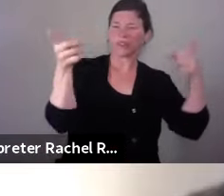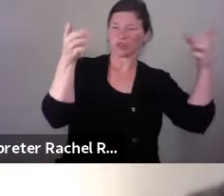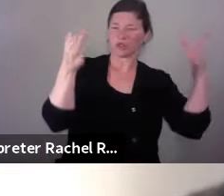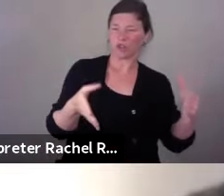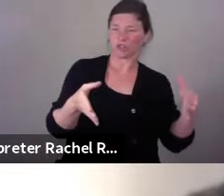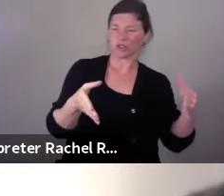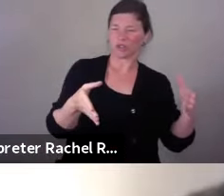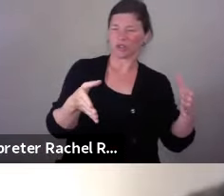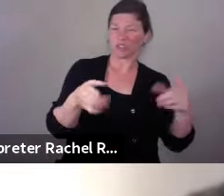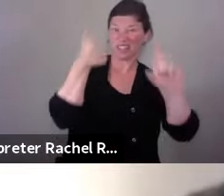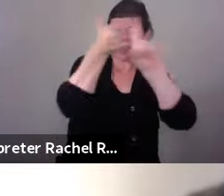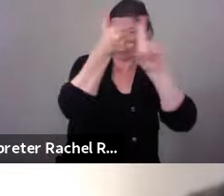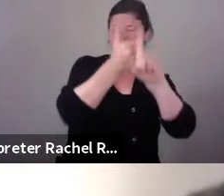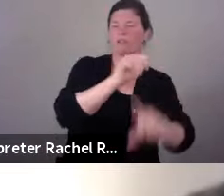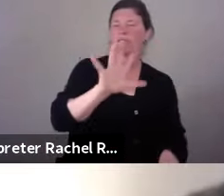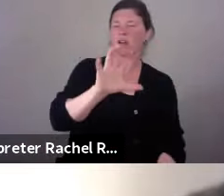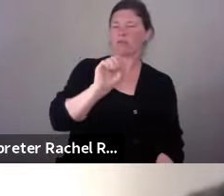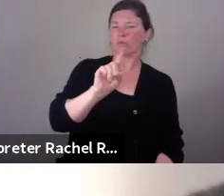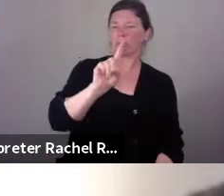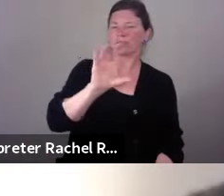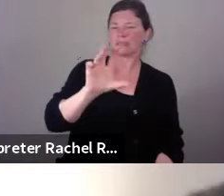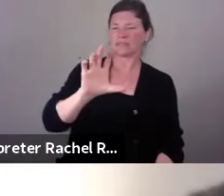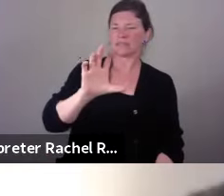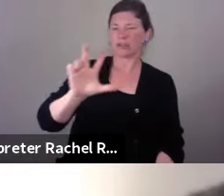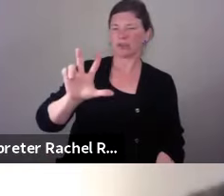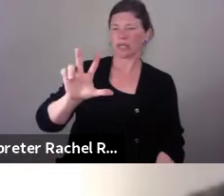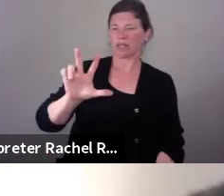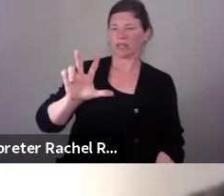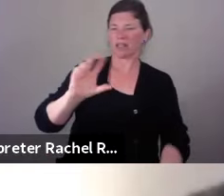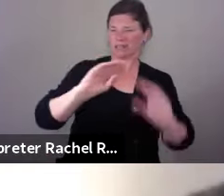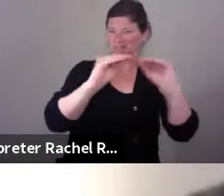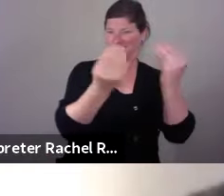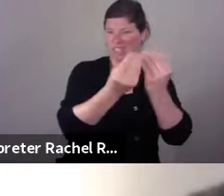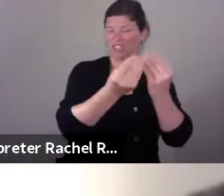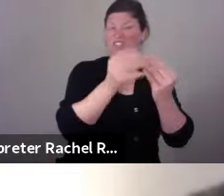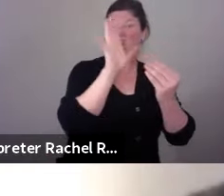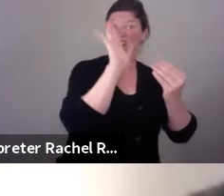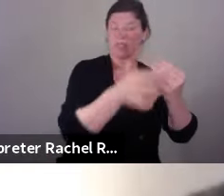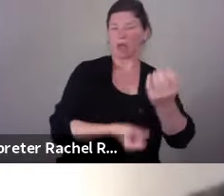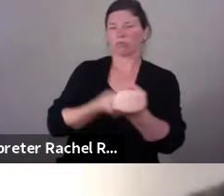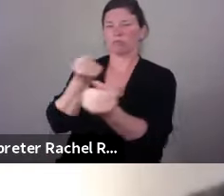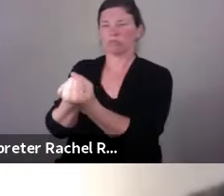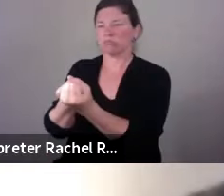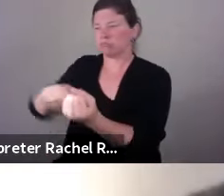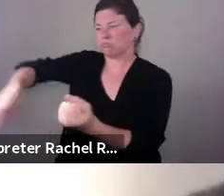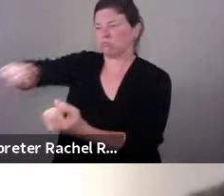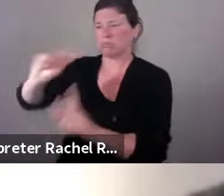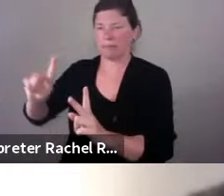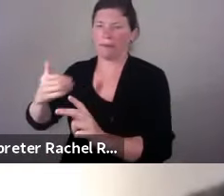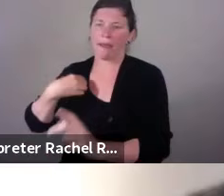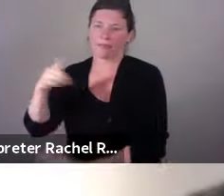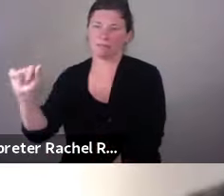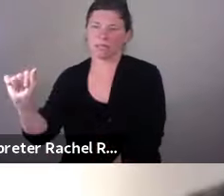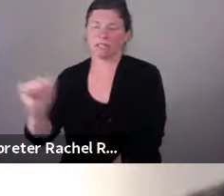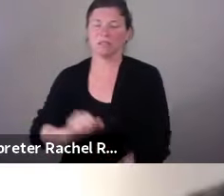supports people with disabilities. Because I think it's time that someone like me who really believes in it